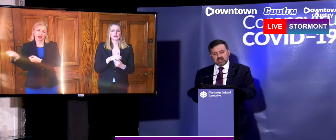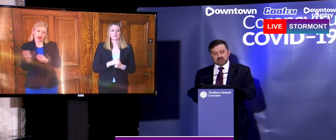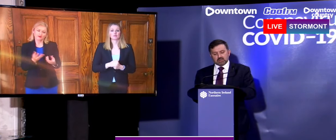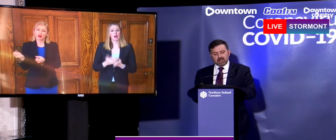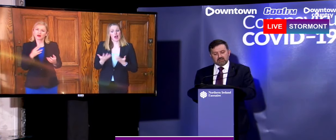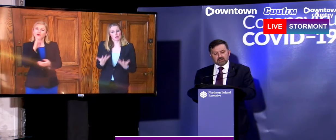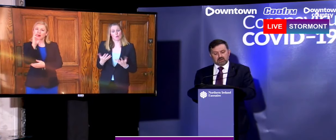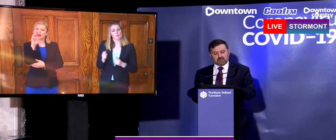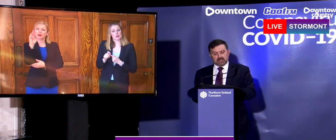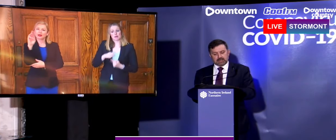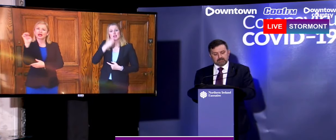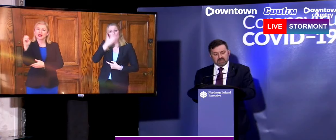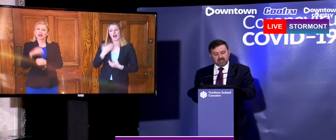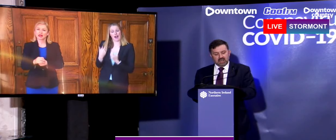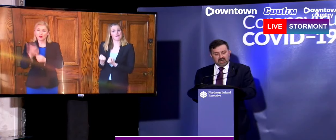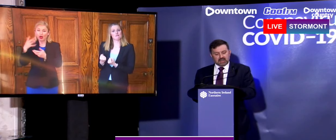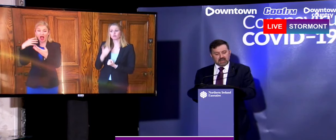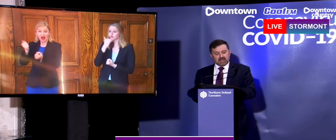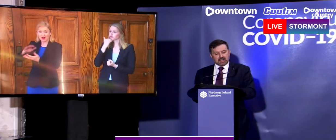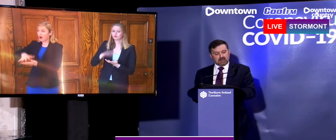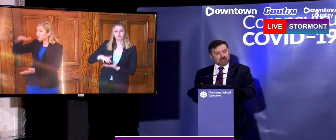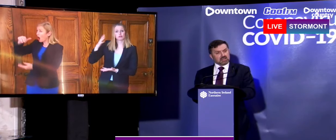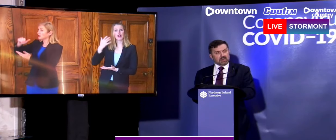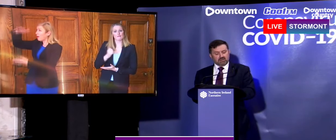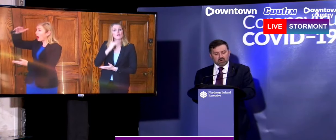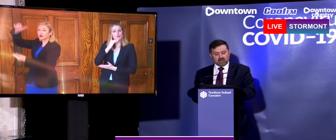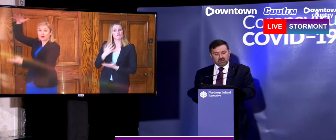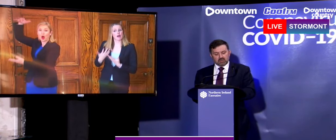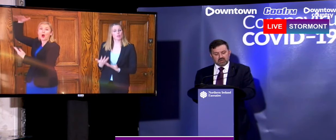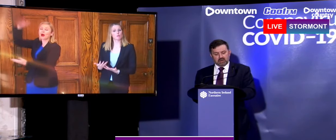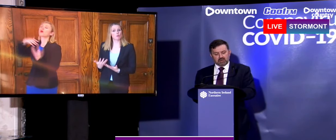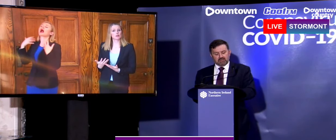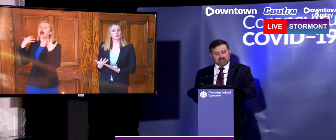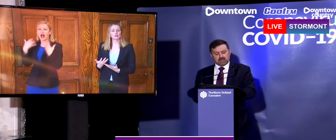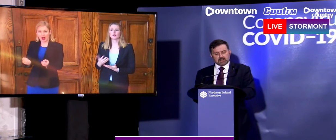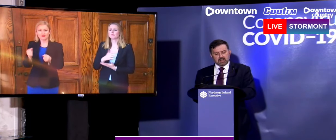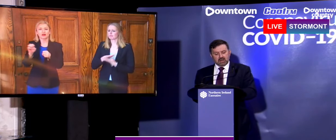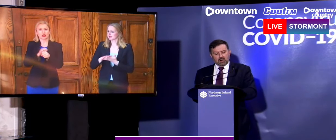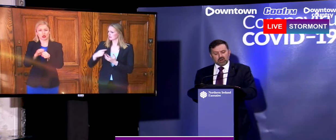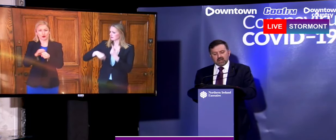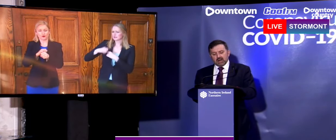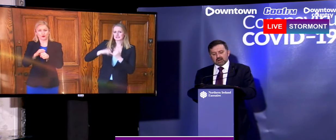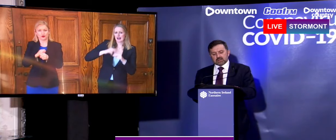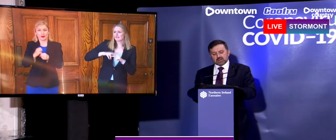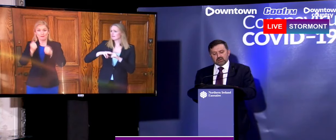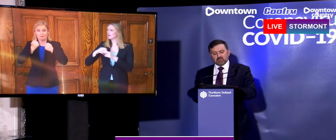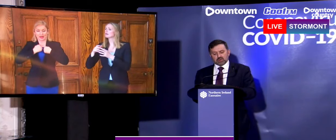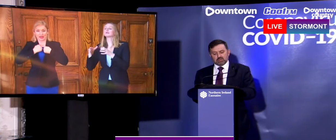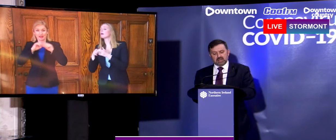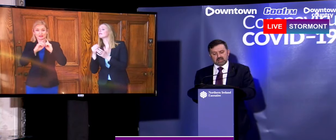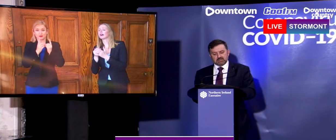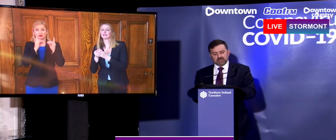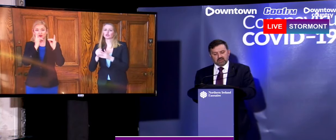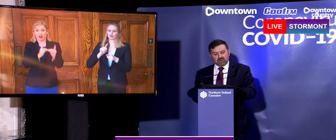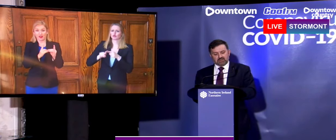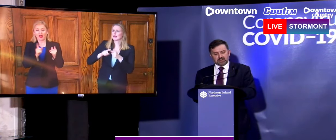PPE supply for the current demand and I and my staff working along with the Department of Finance are working hard to secure more